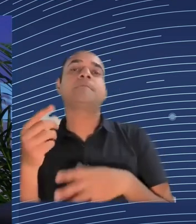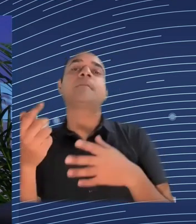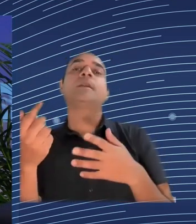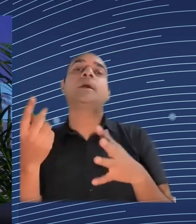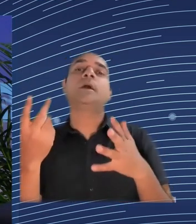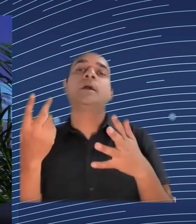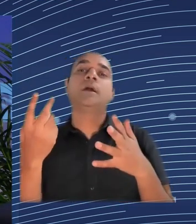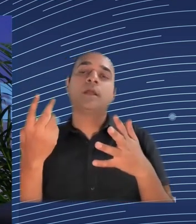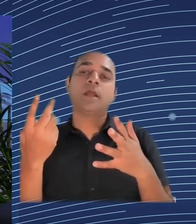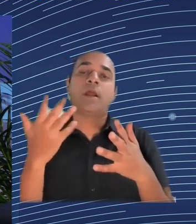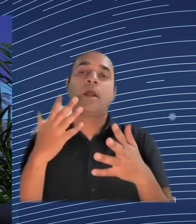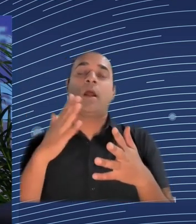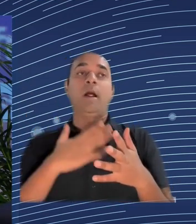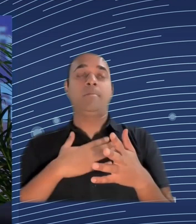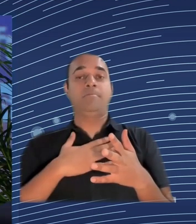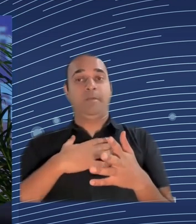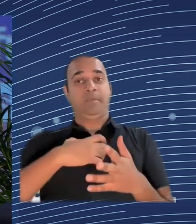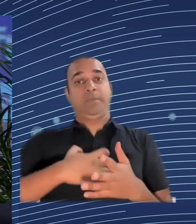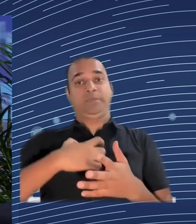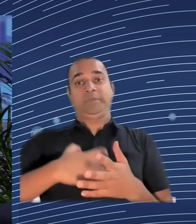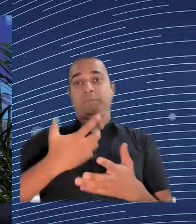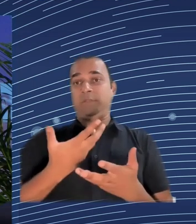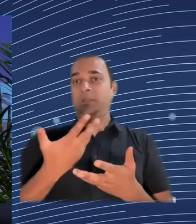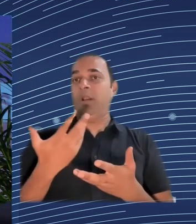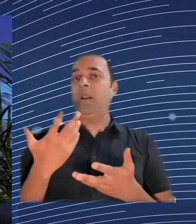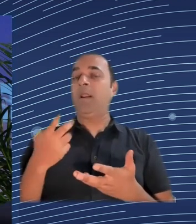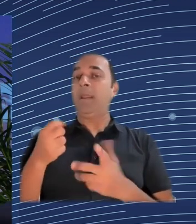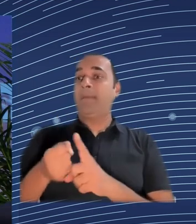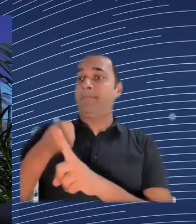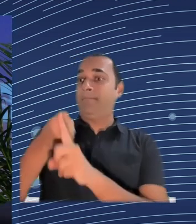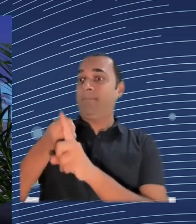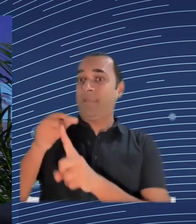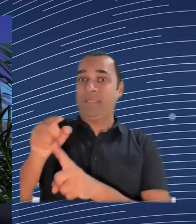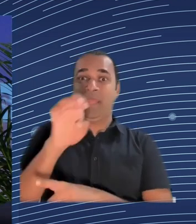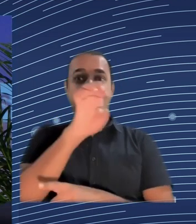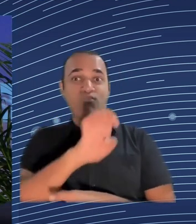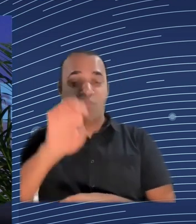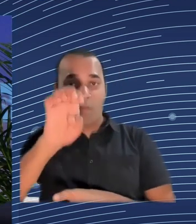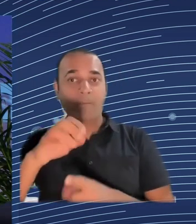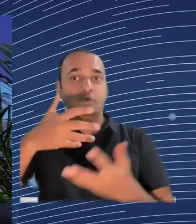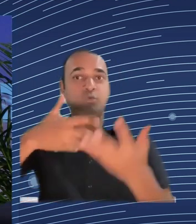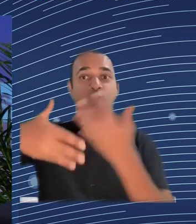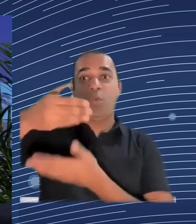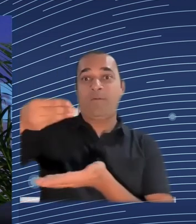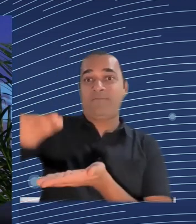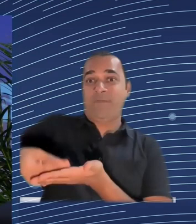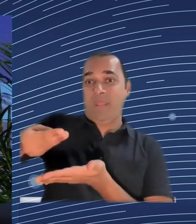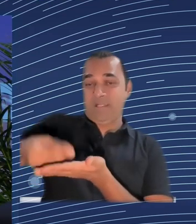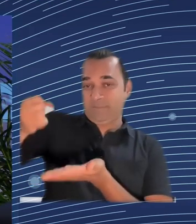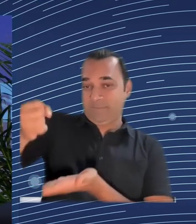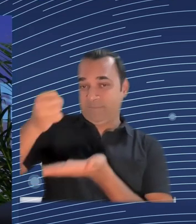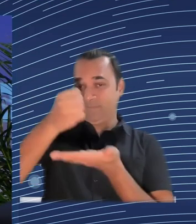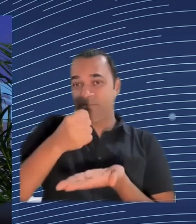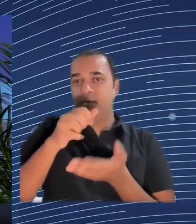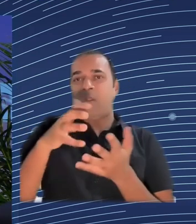Bloc, so we still need to invest in infrastructure, in roads, in railway. We still have to catch up, although the